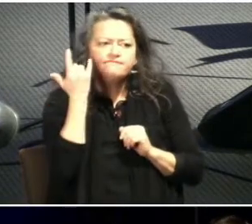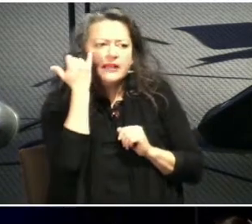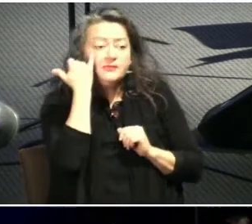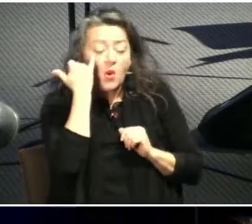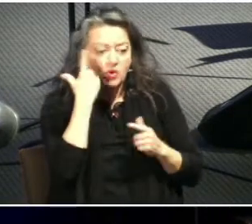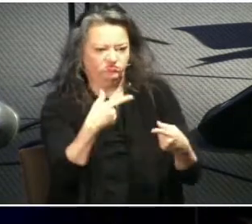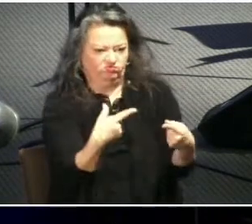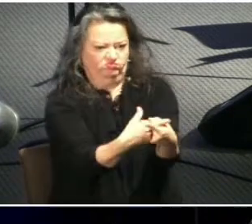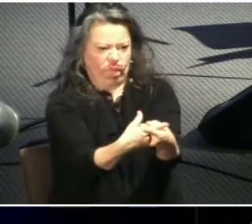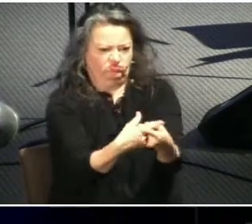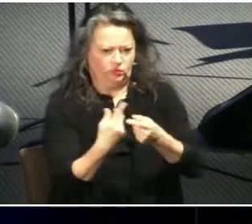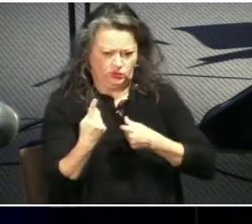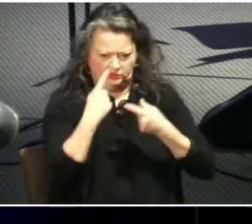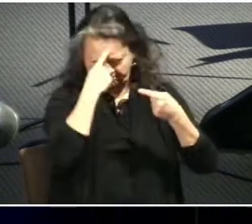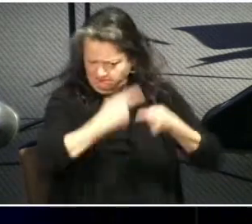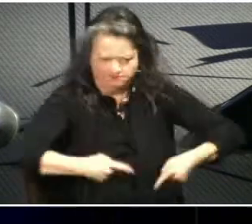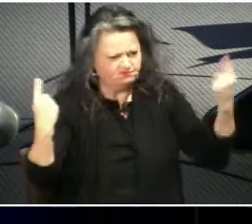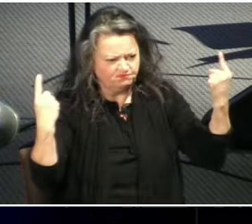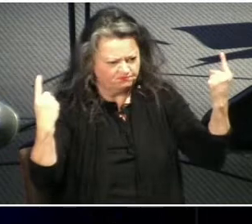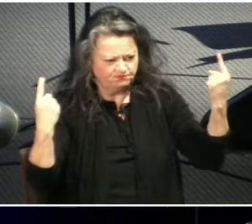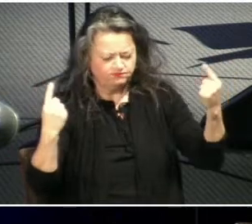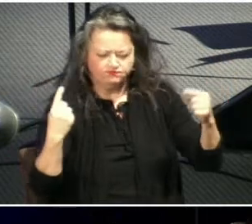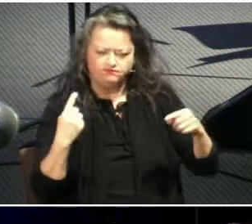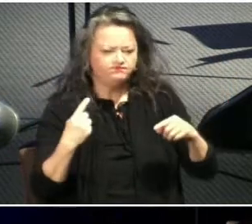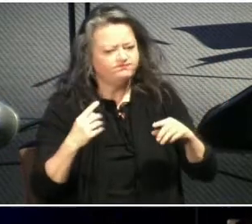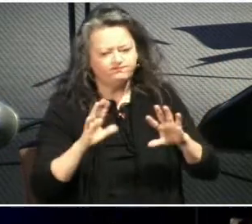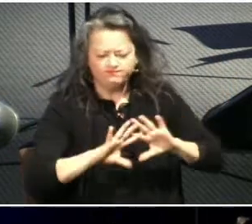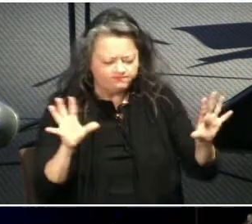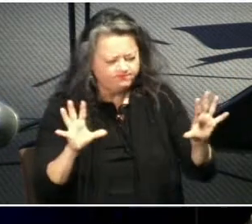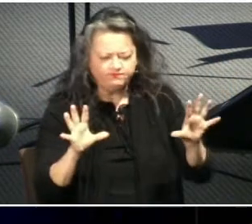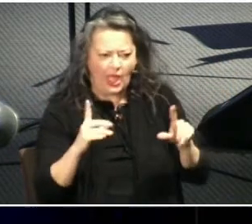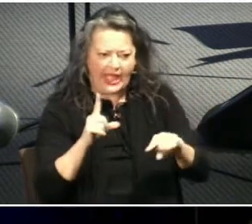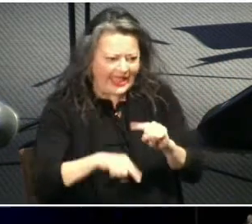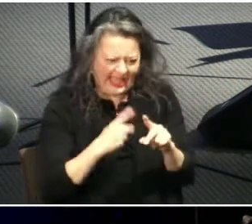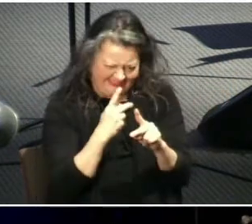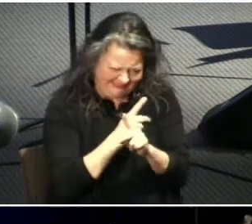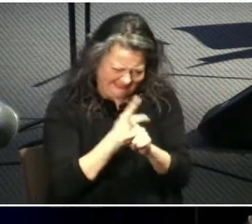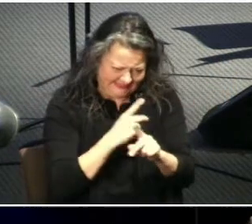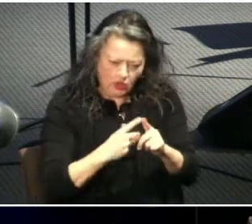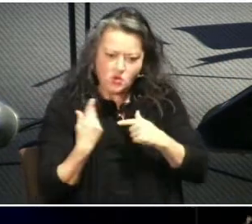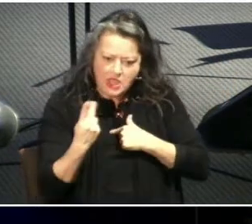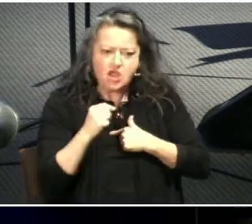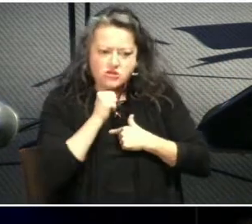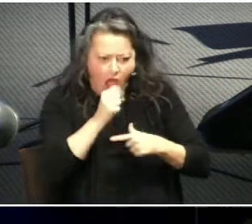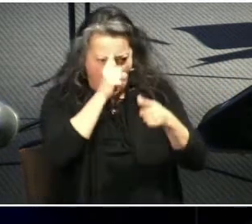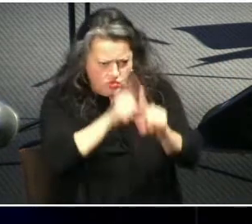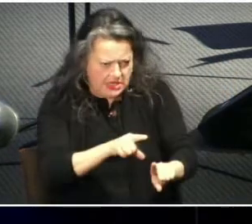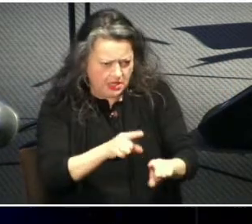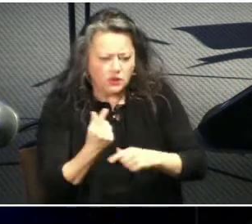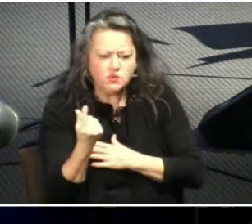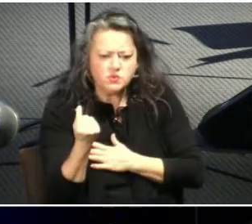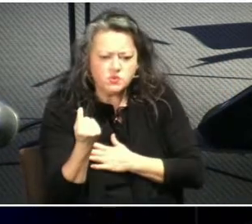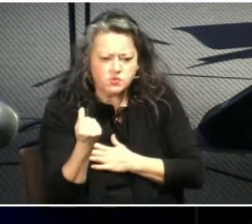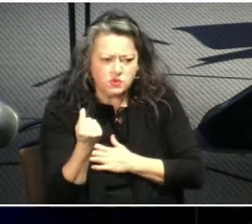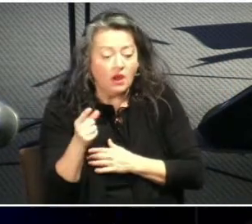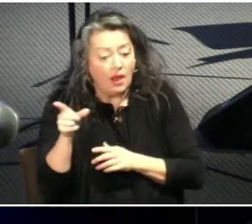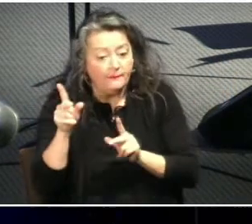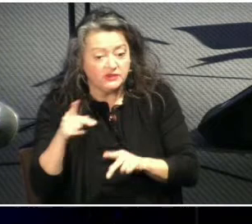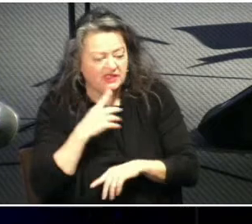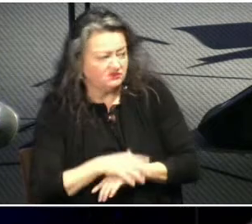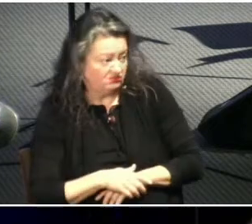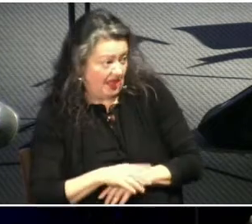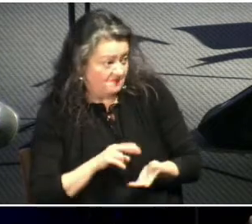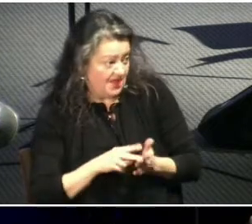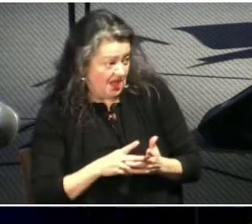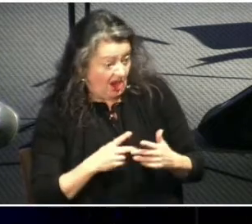big disagreement and you you can't figure out something together you can't agree on it well does the wife just have to submit and